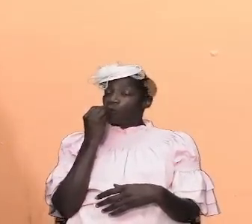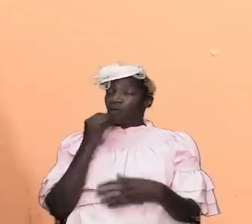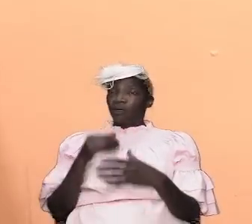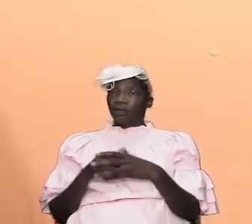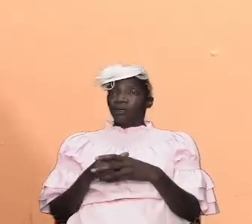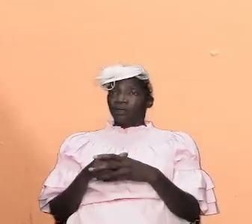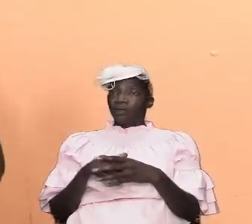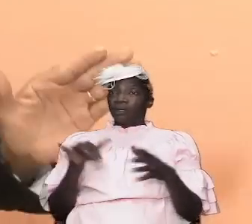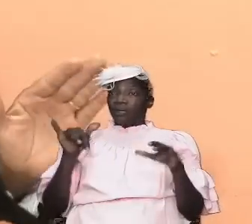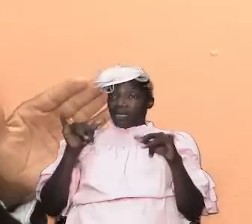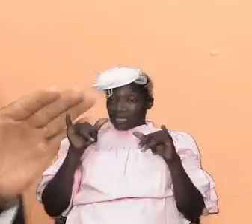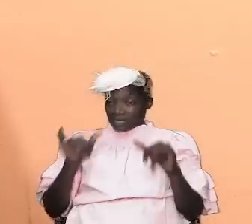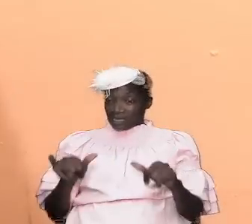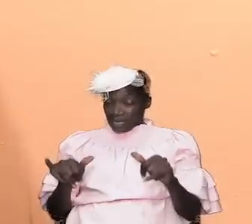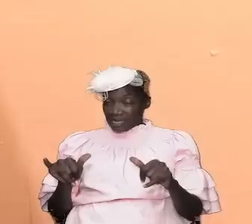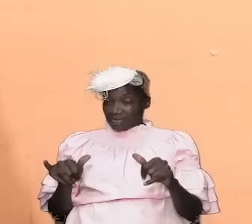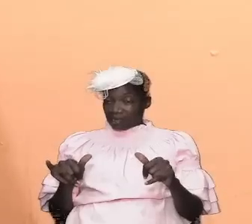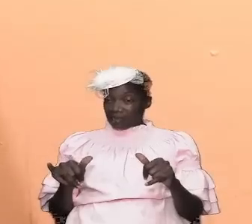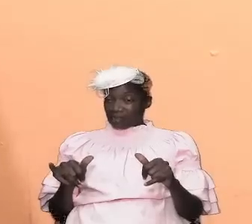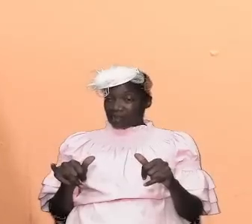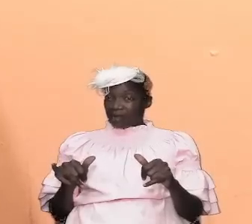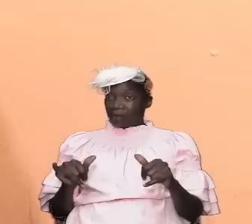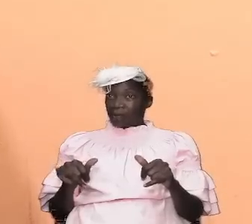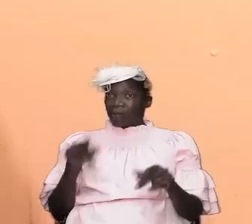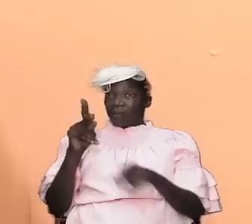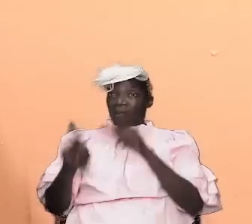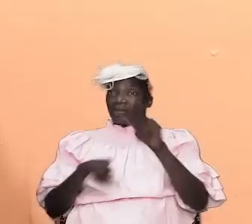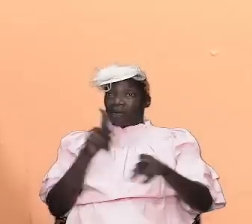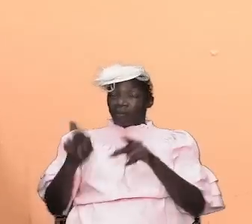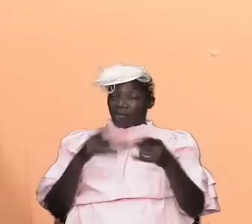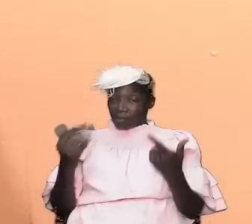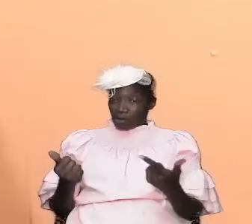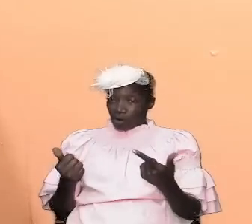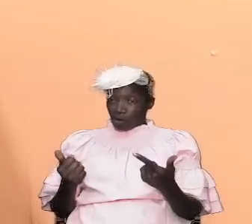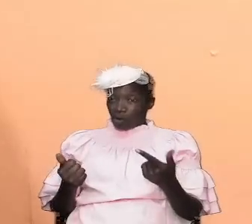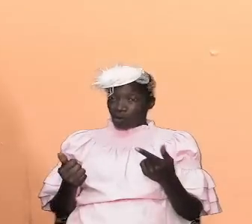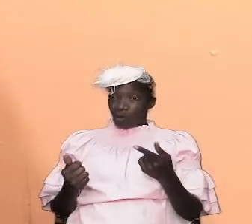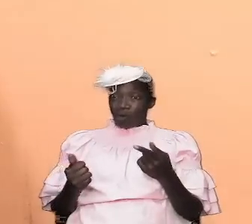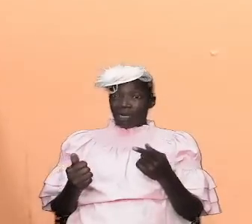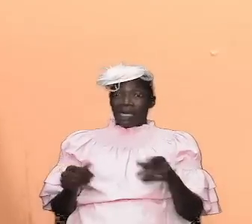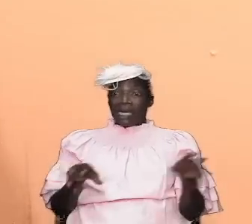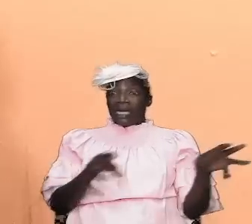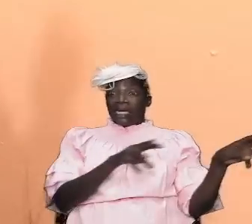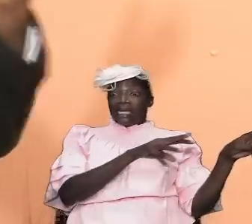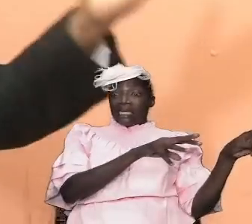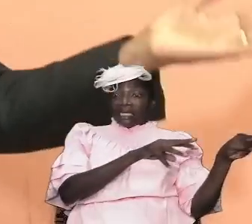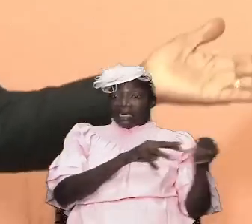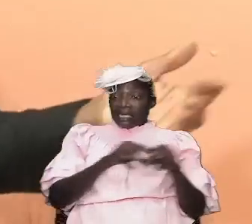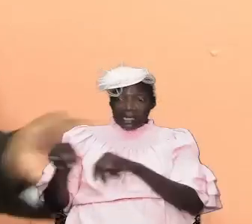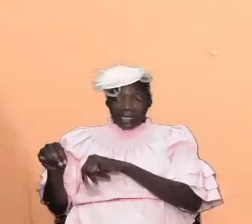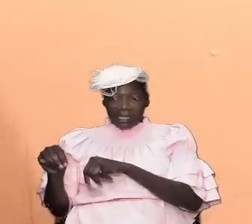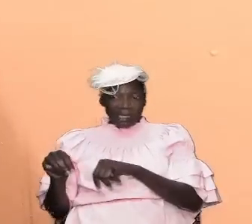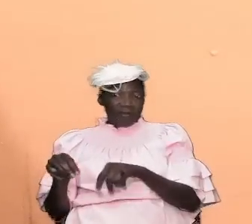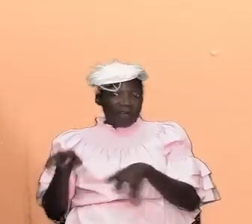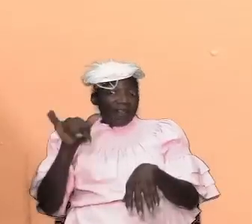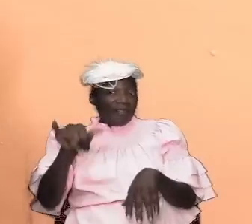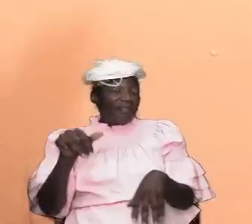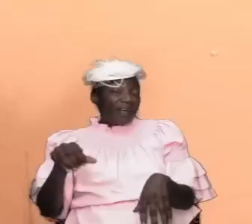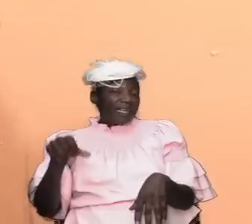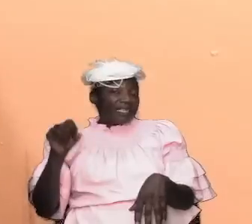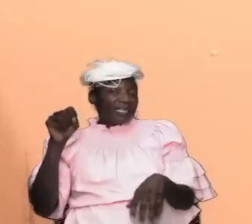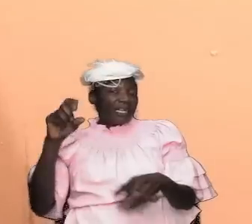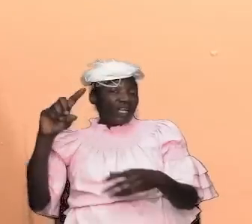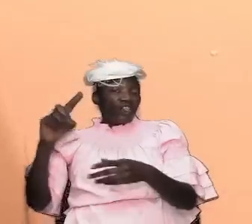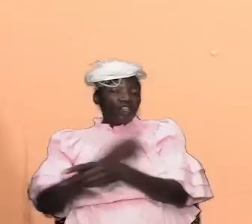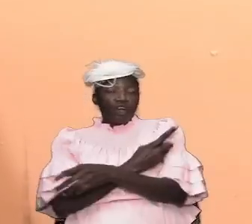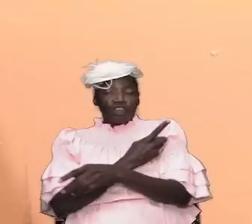food that is the basic things people now put aside sound doctrine and come with these new things oh we're going to